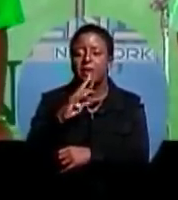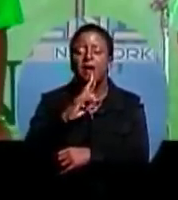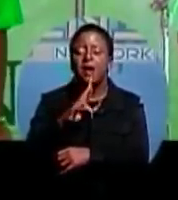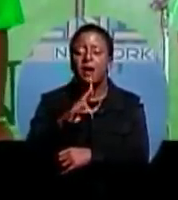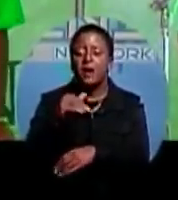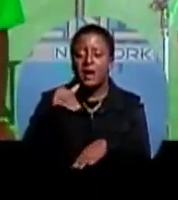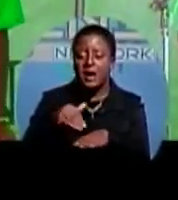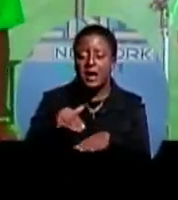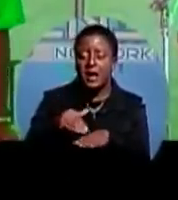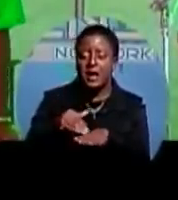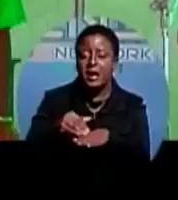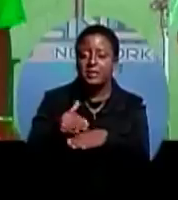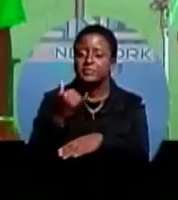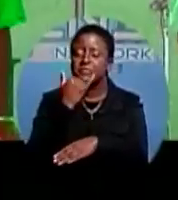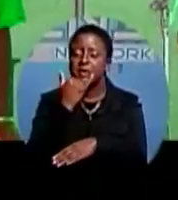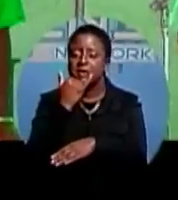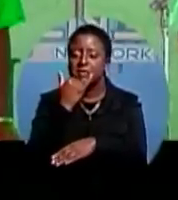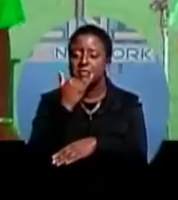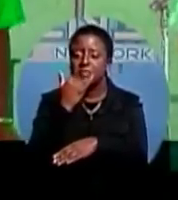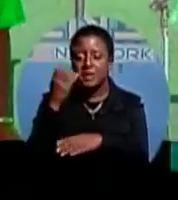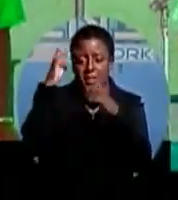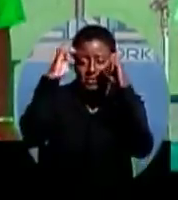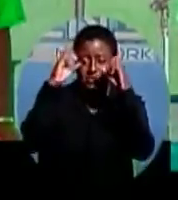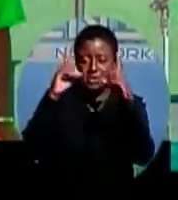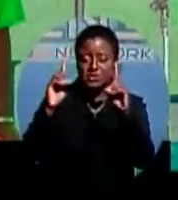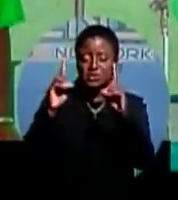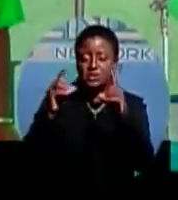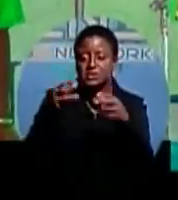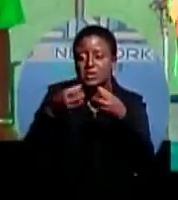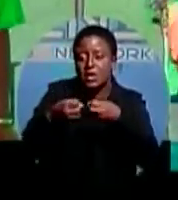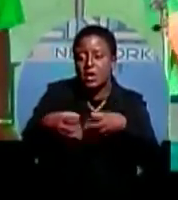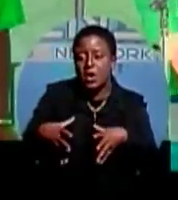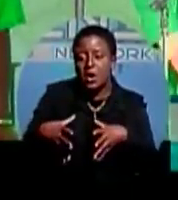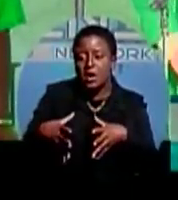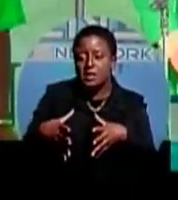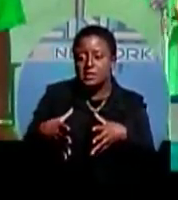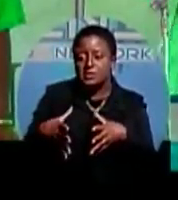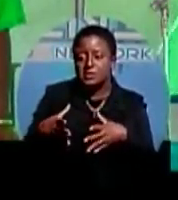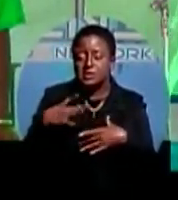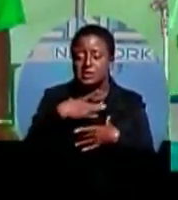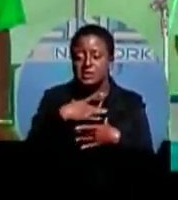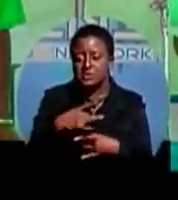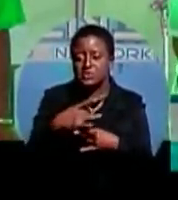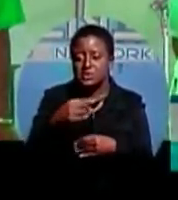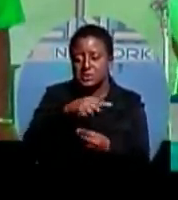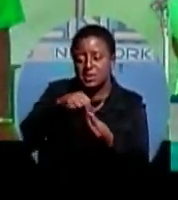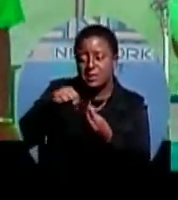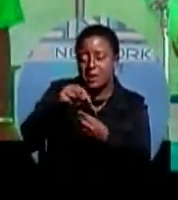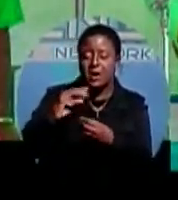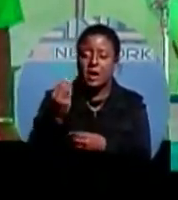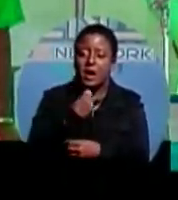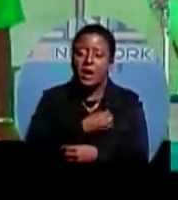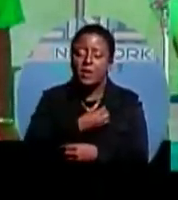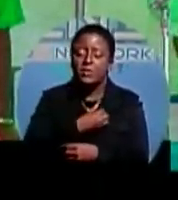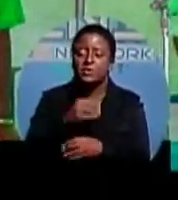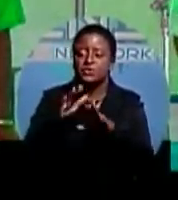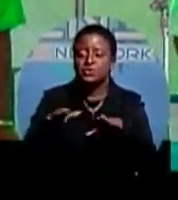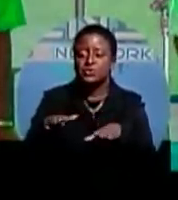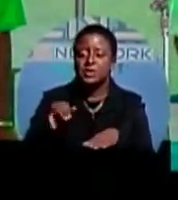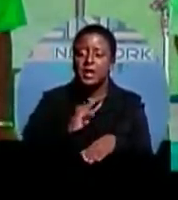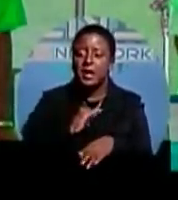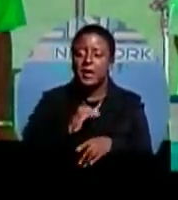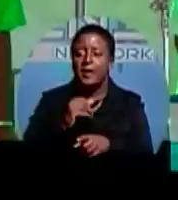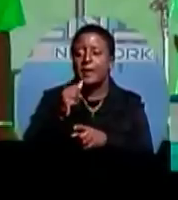education has lost its appeal among our children. I blame them, Ingram and Christie, for